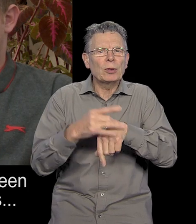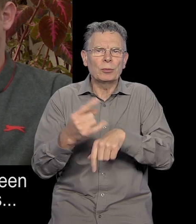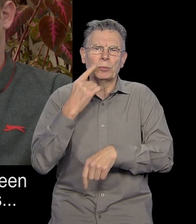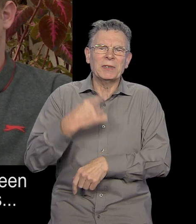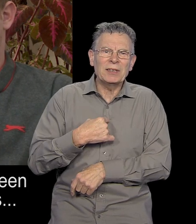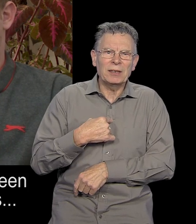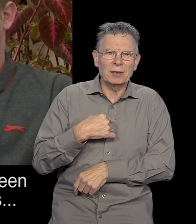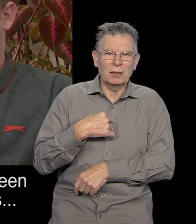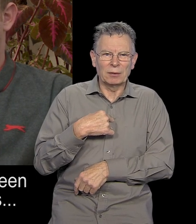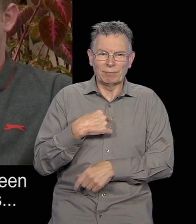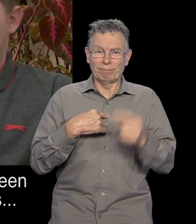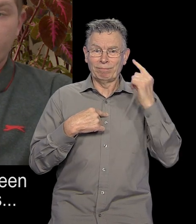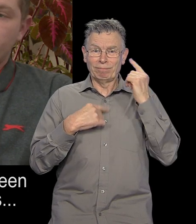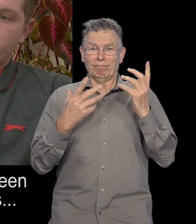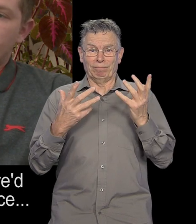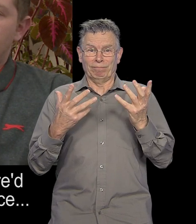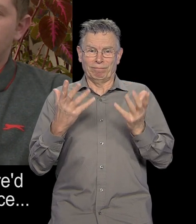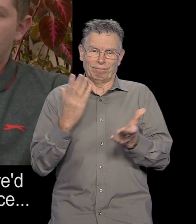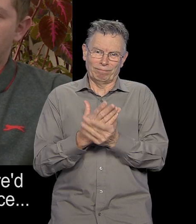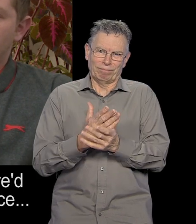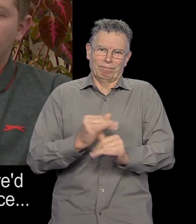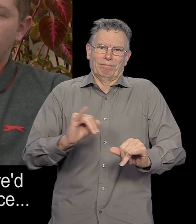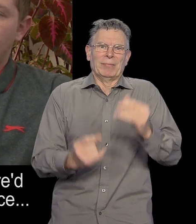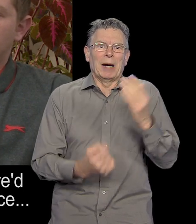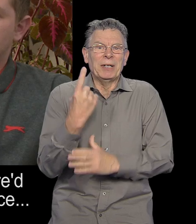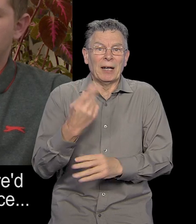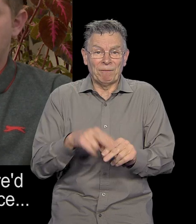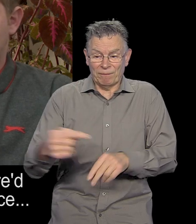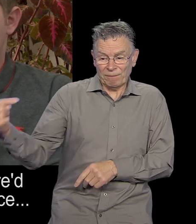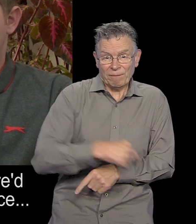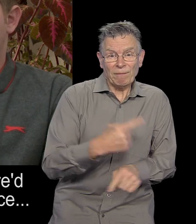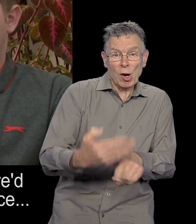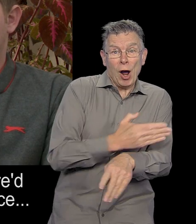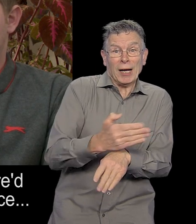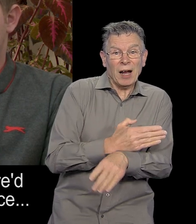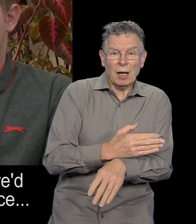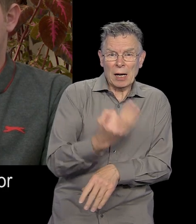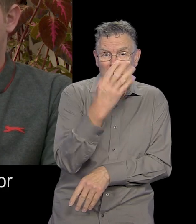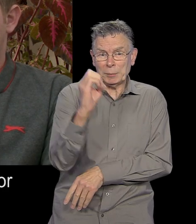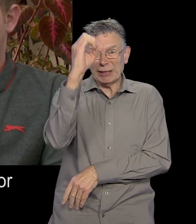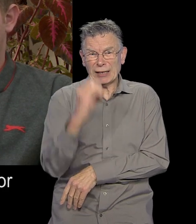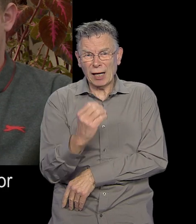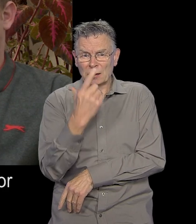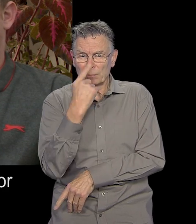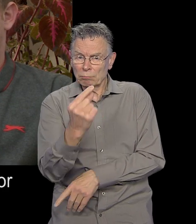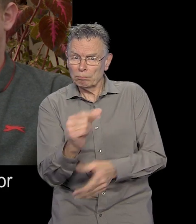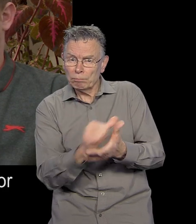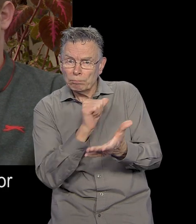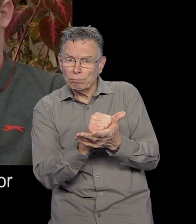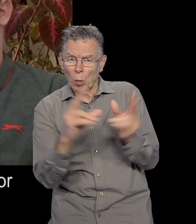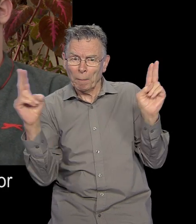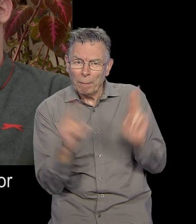specialist, I said, obviously, it's been left. If he'd come to us a day that had happened, obviously, there'd have been maybe an 80% more likely chance that we could have